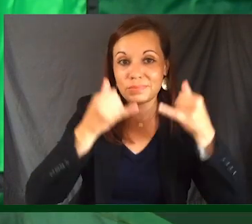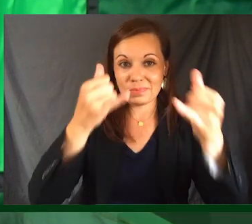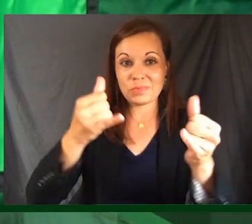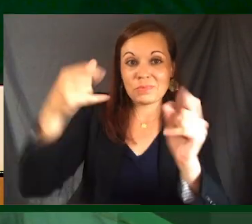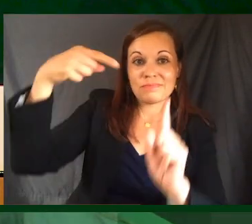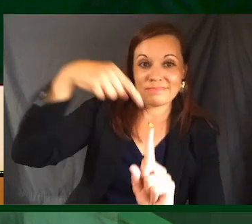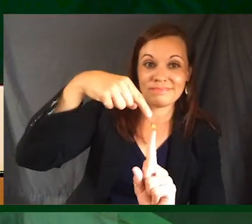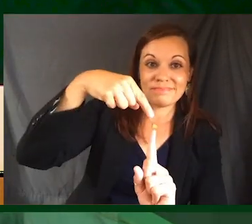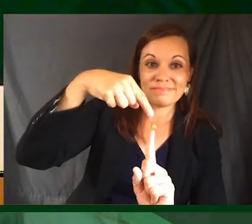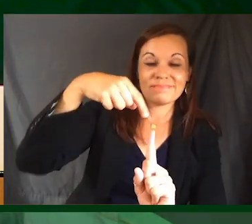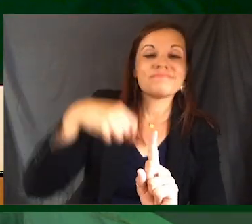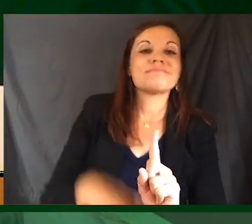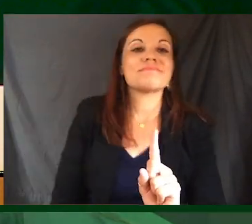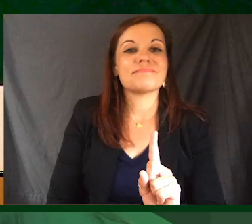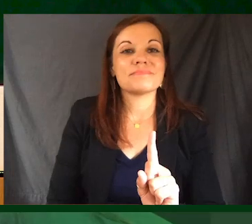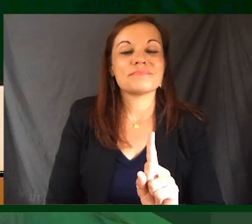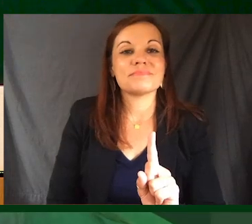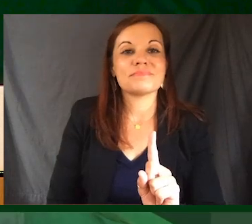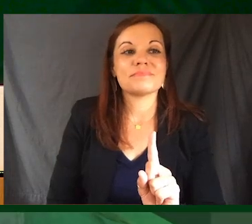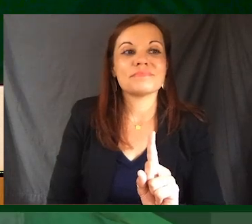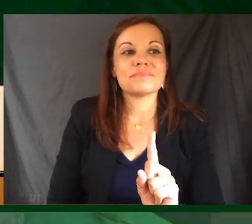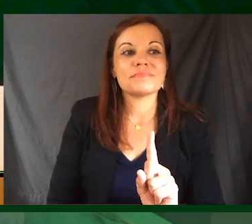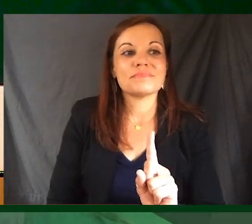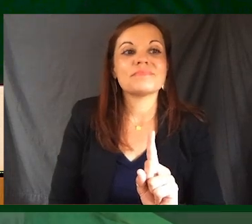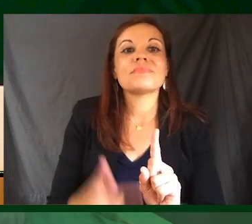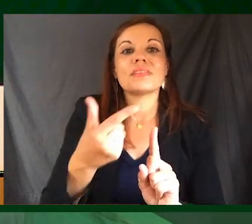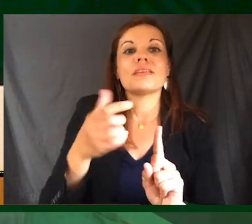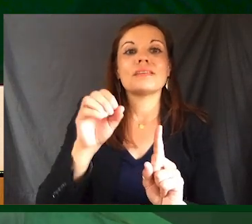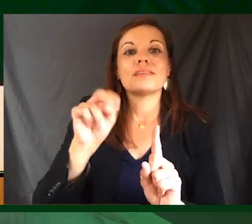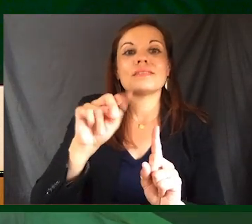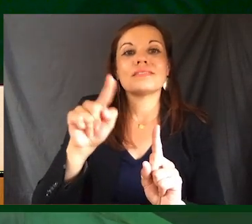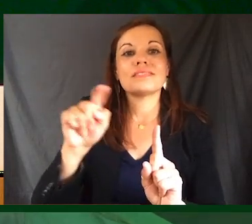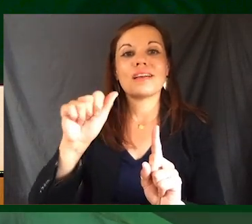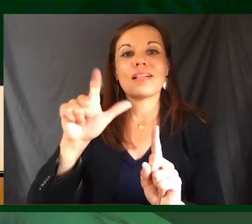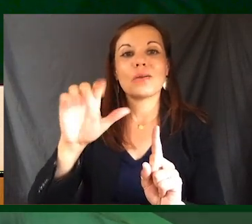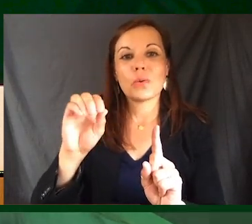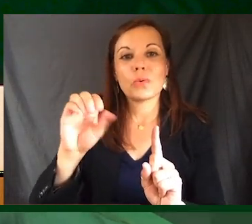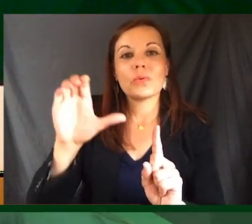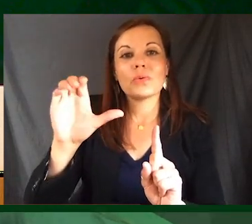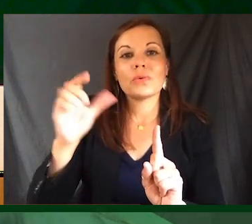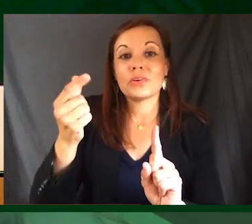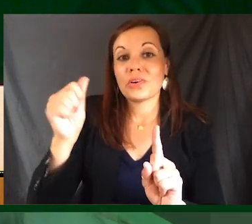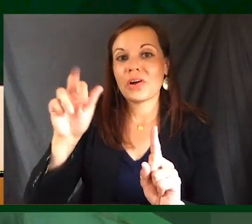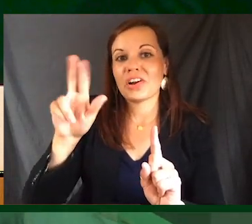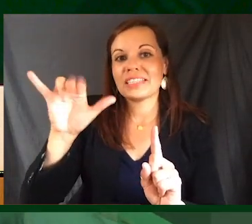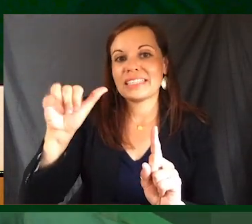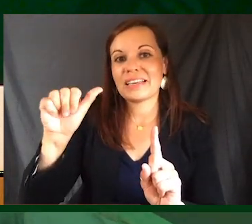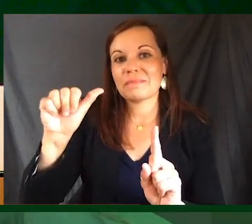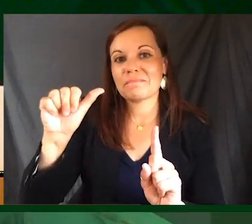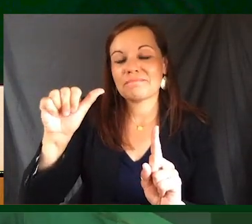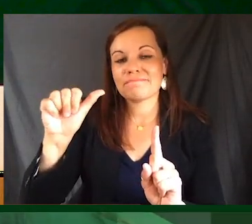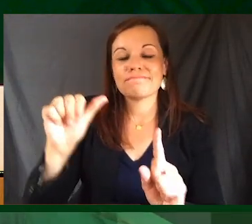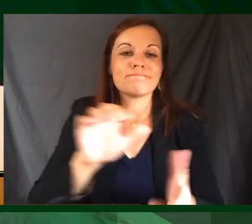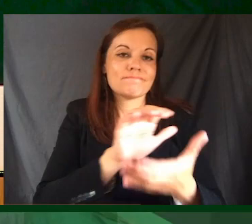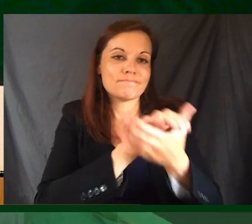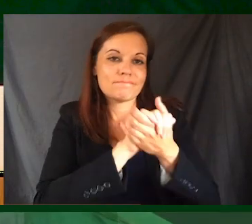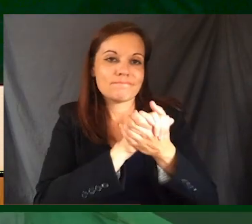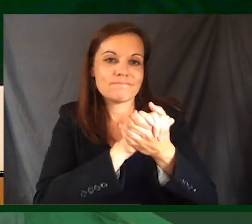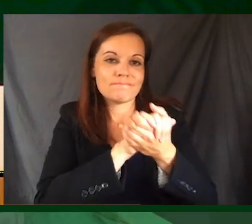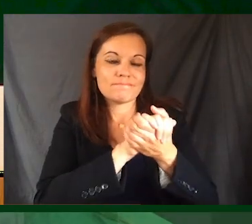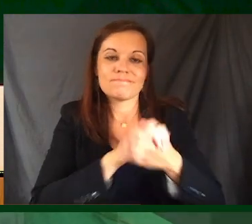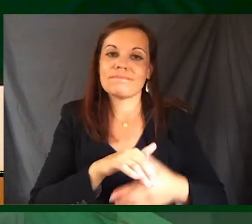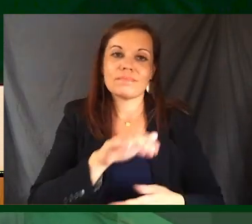is Gonzalo Garcia. Congratulations, Gonzalo,